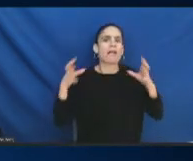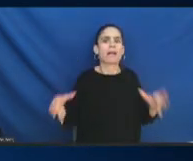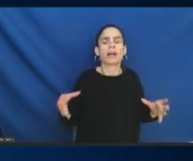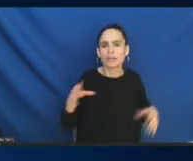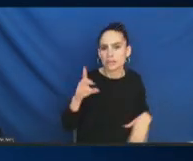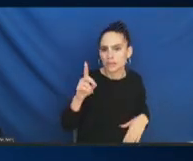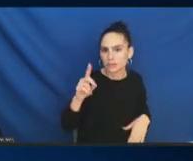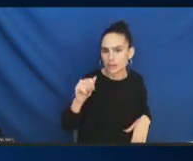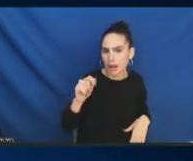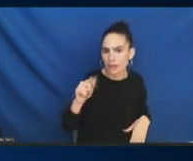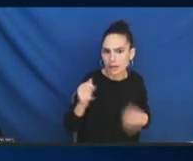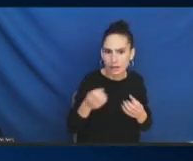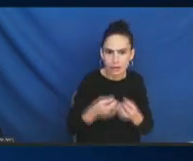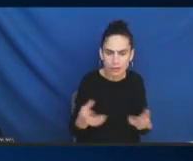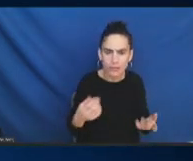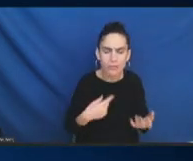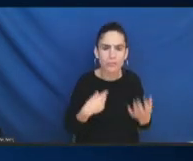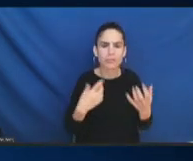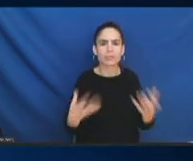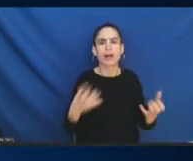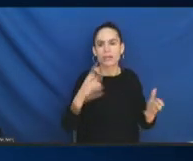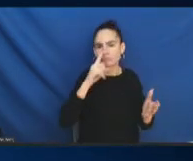bit more in detail and be very helpful.